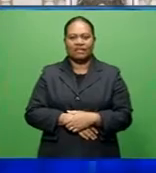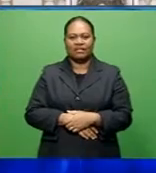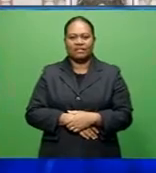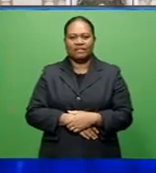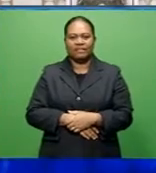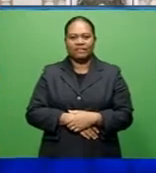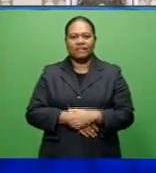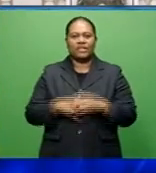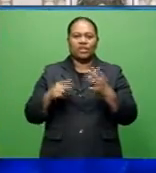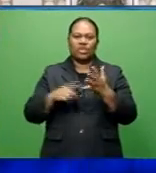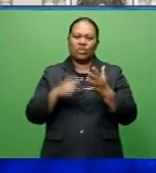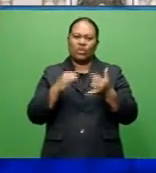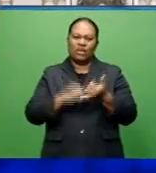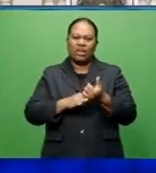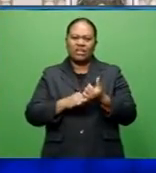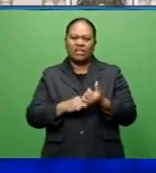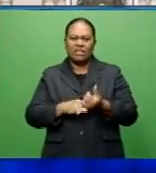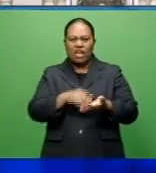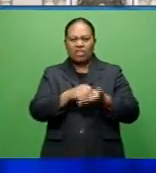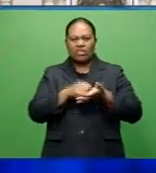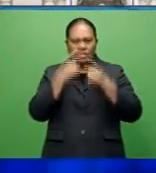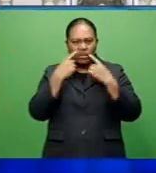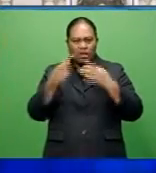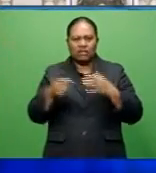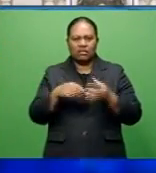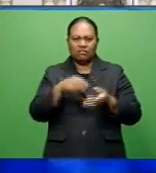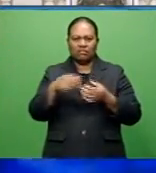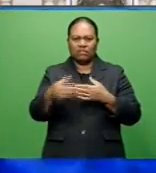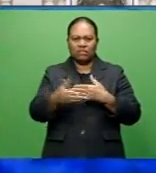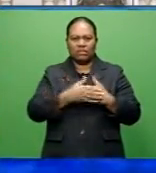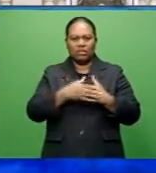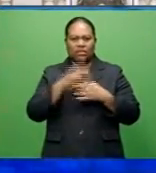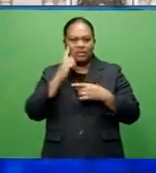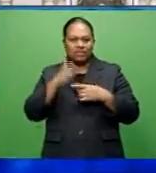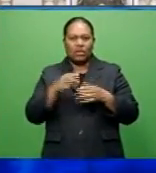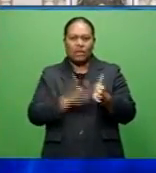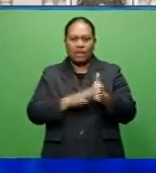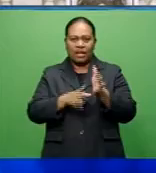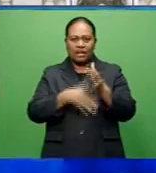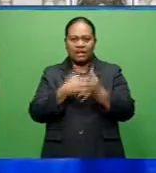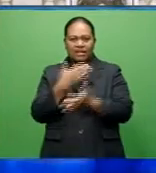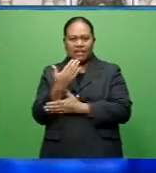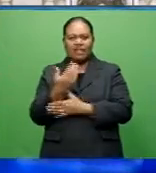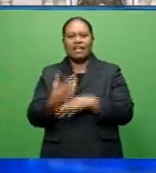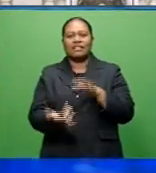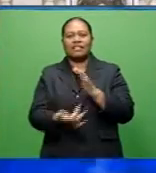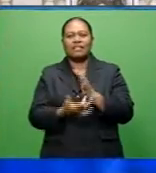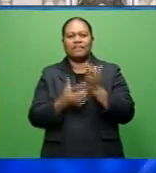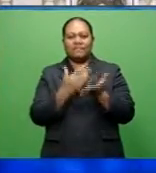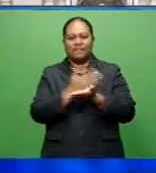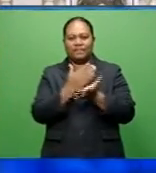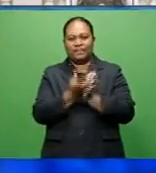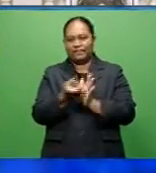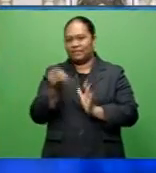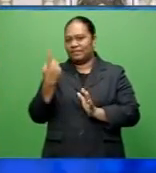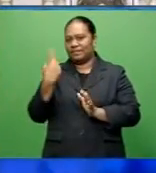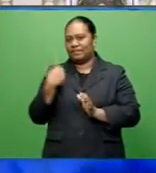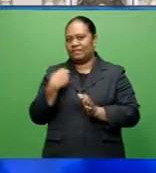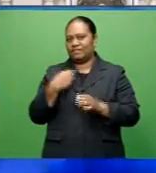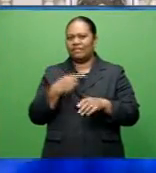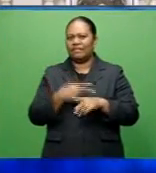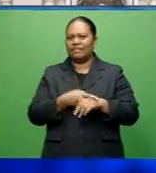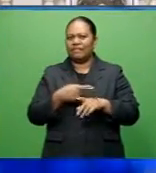U.S. stocks closed sharply high on Monday, led by gains in technology shares after last week's steep market sell-off.